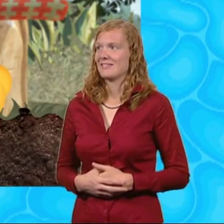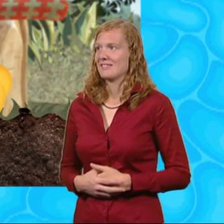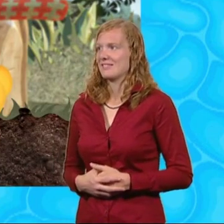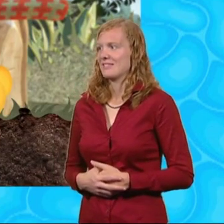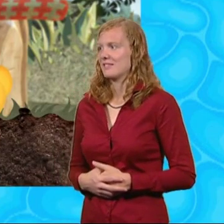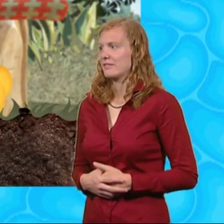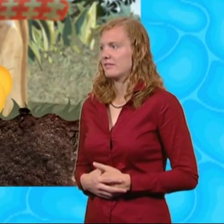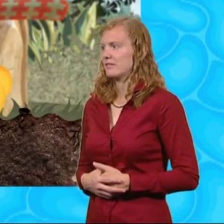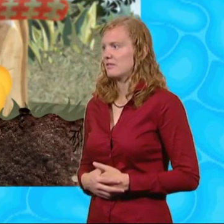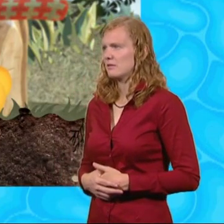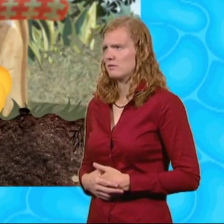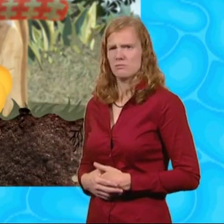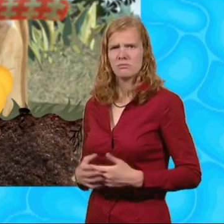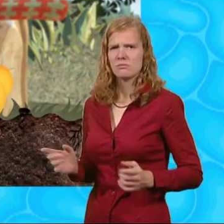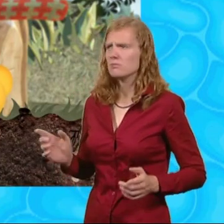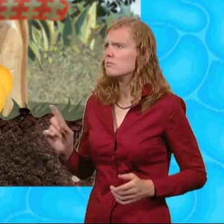Did someone say something?